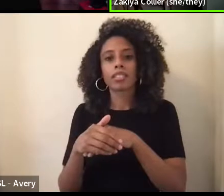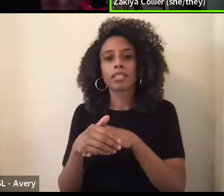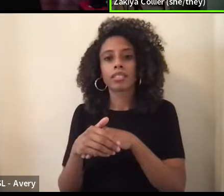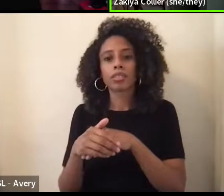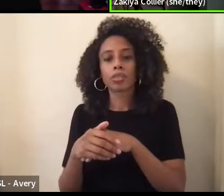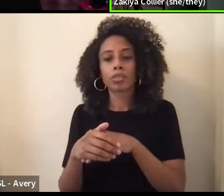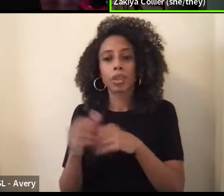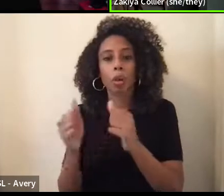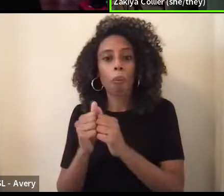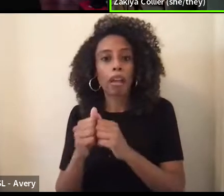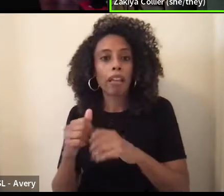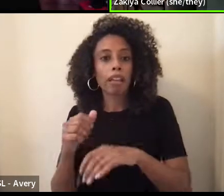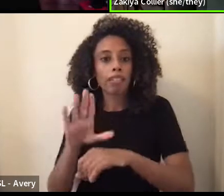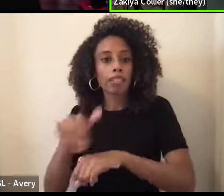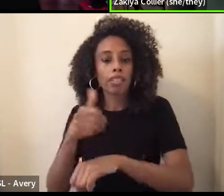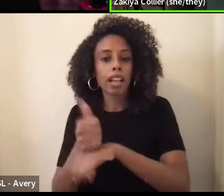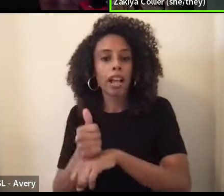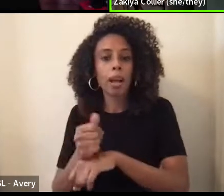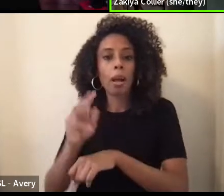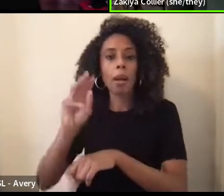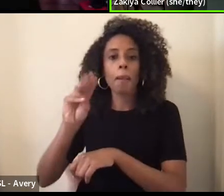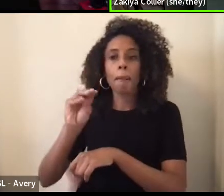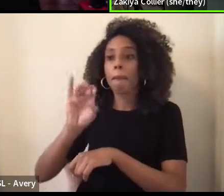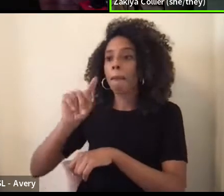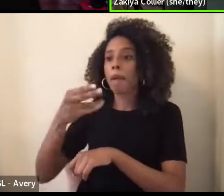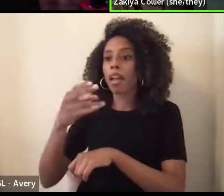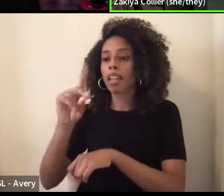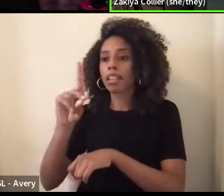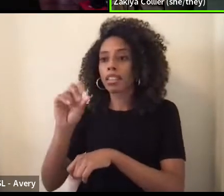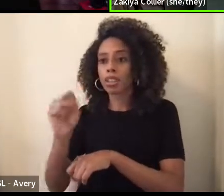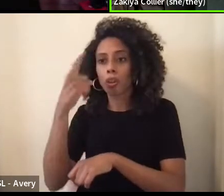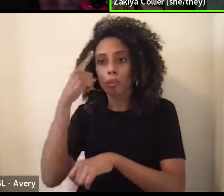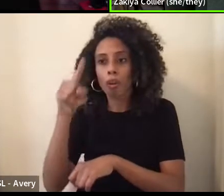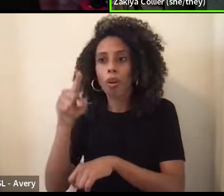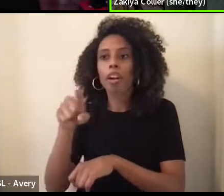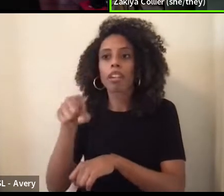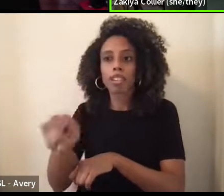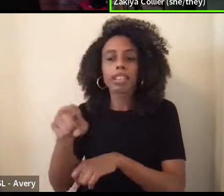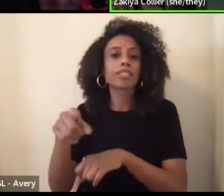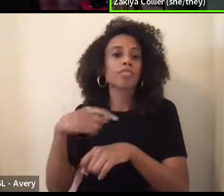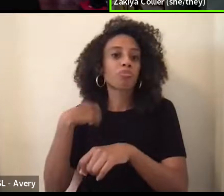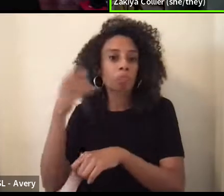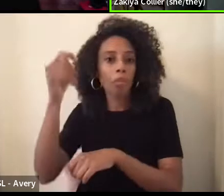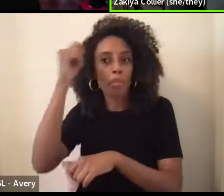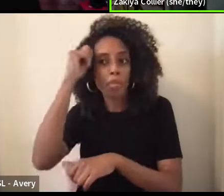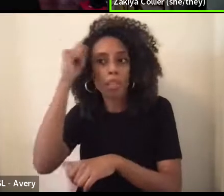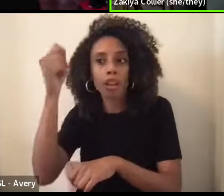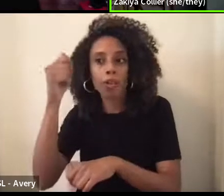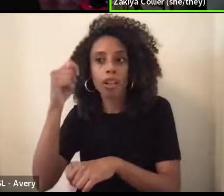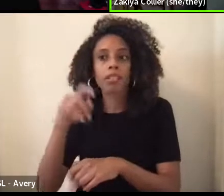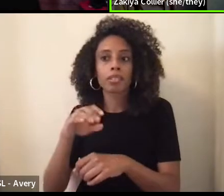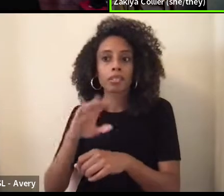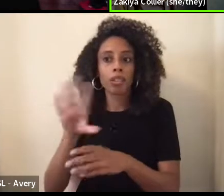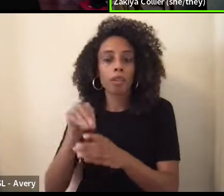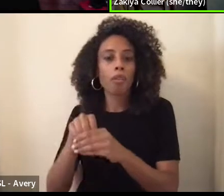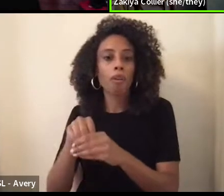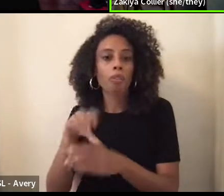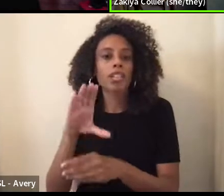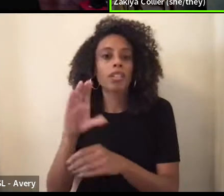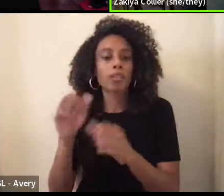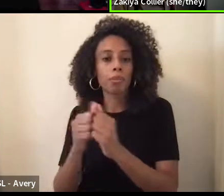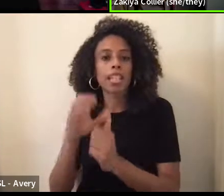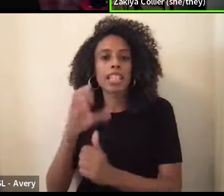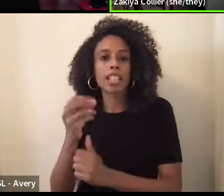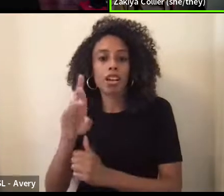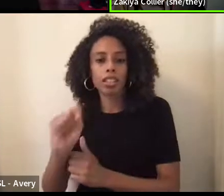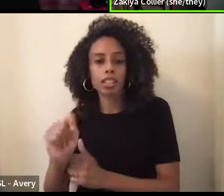established as being a part of critical race theory. Um, and so I think for me, having read